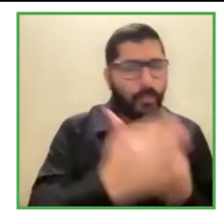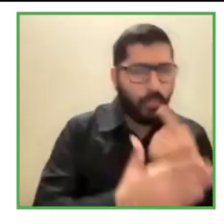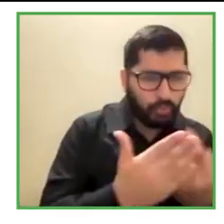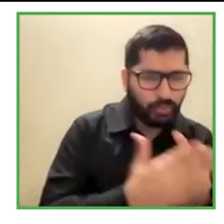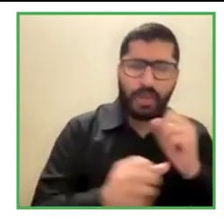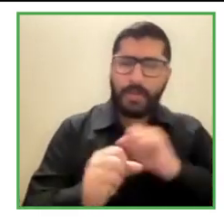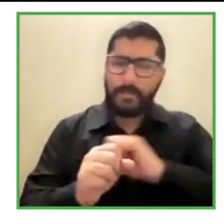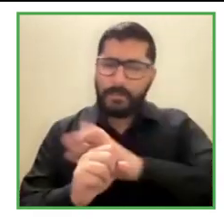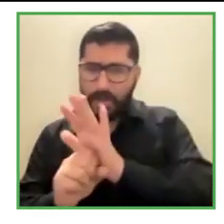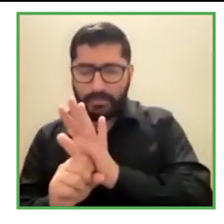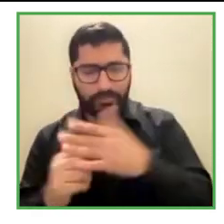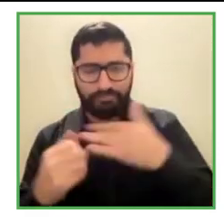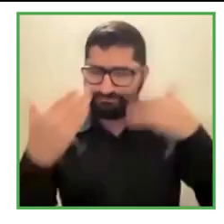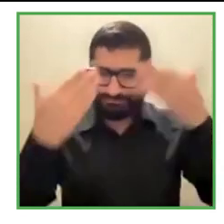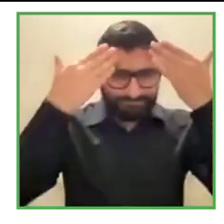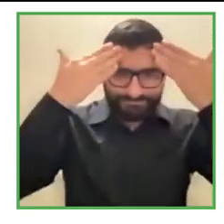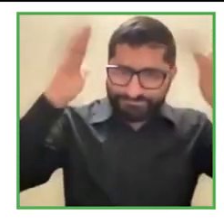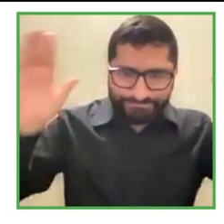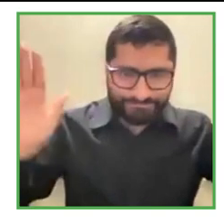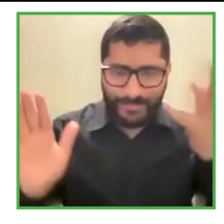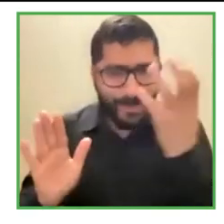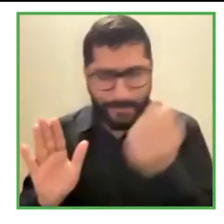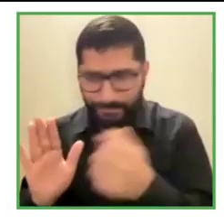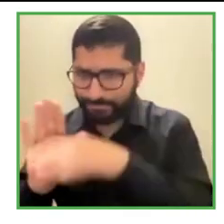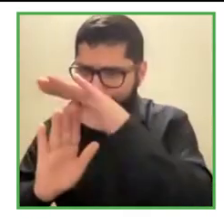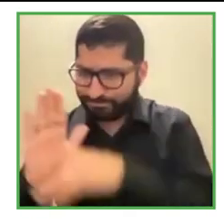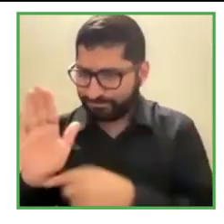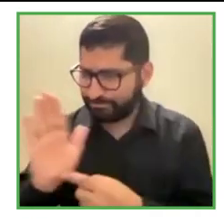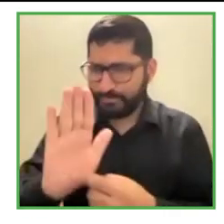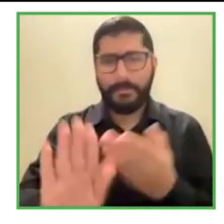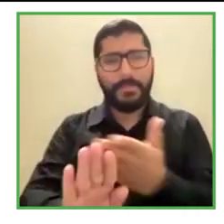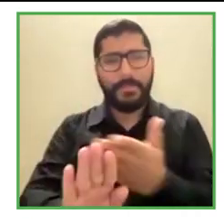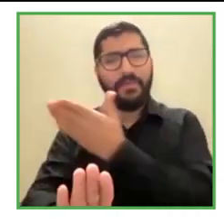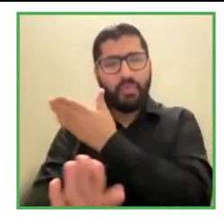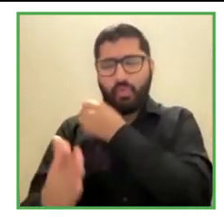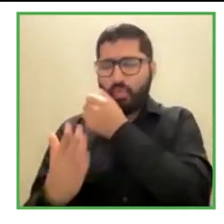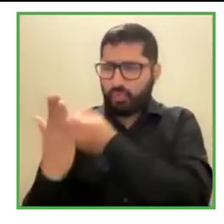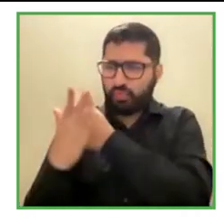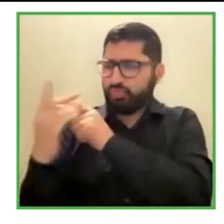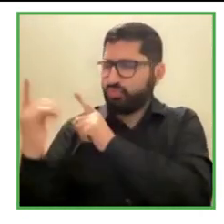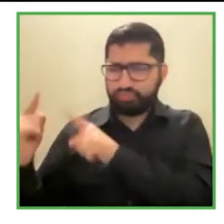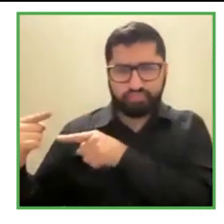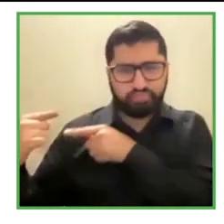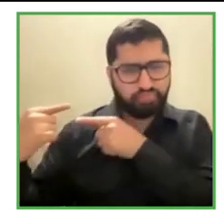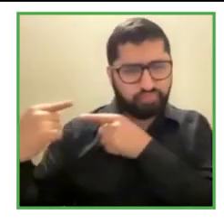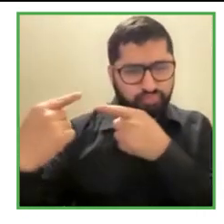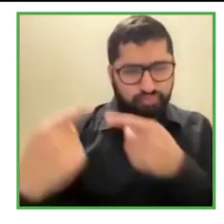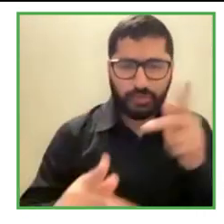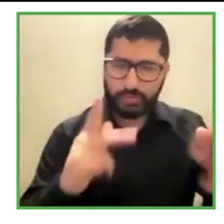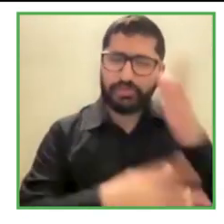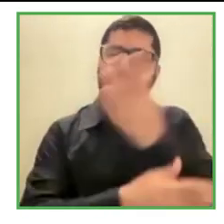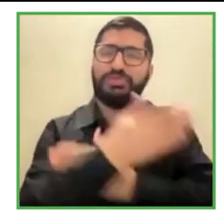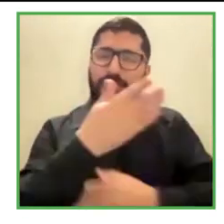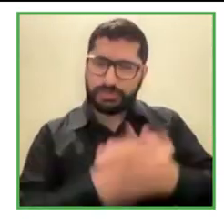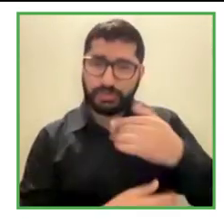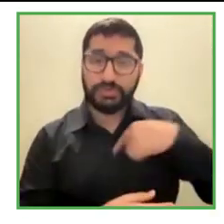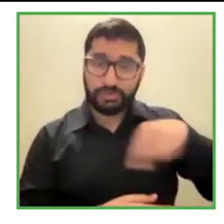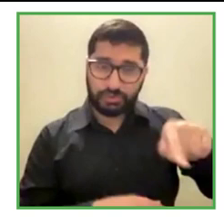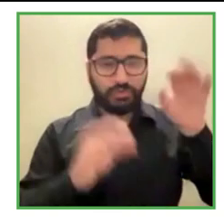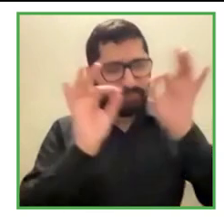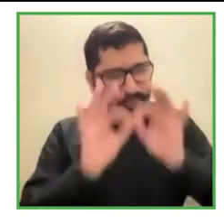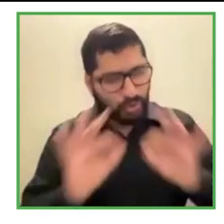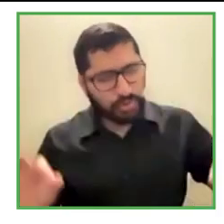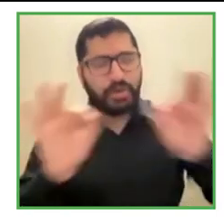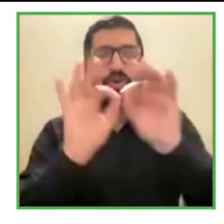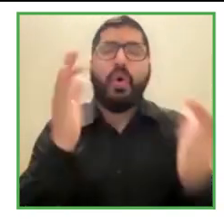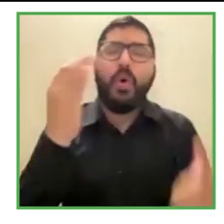with disabilities go through every day. And I believe that through this opportunity, we are building like we turn this problem into